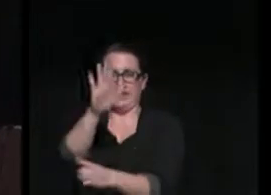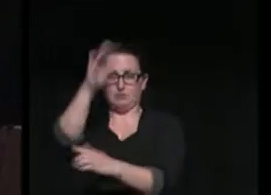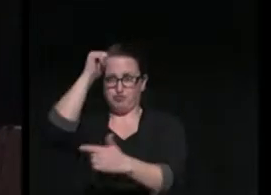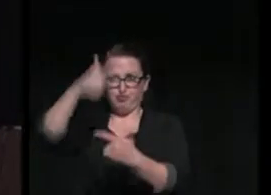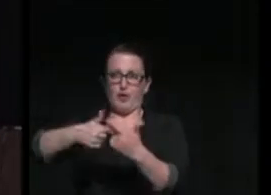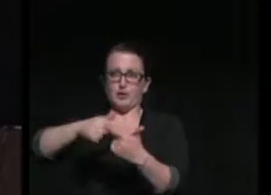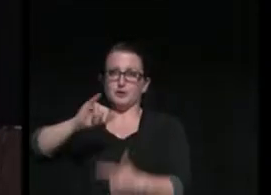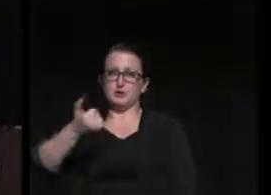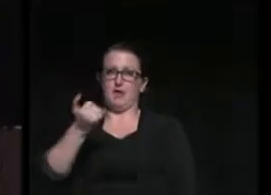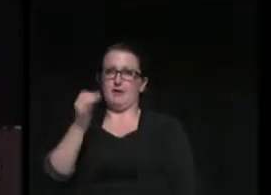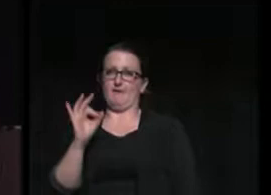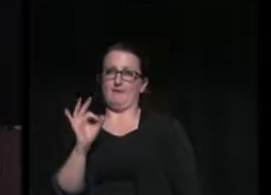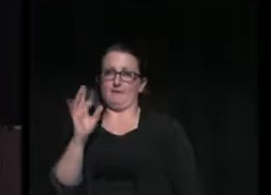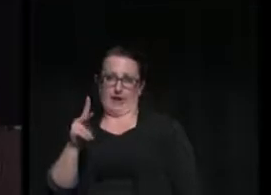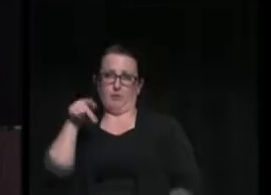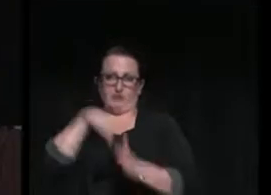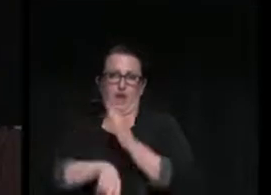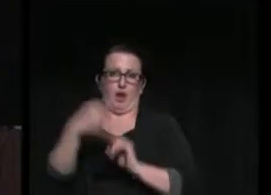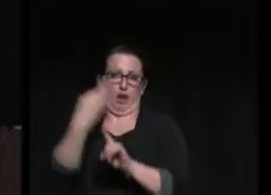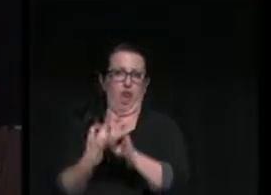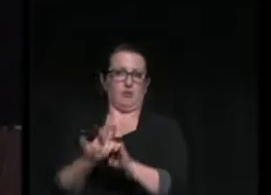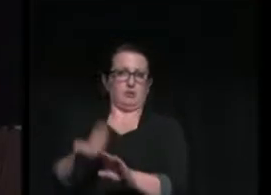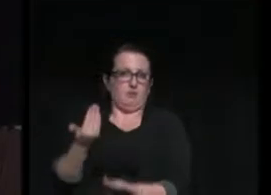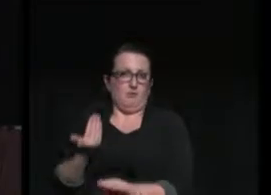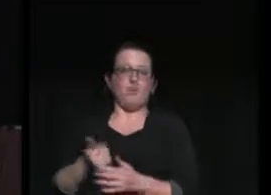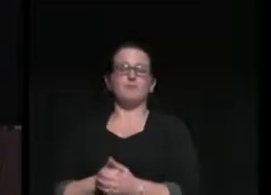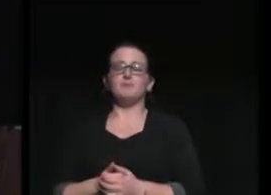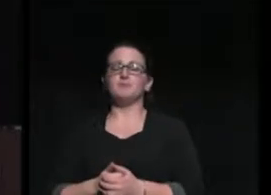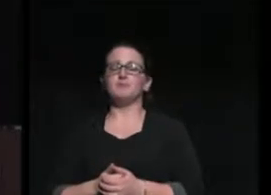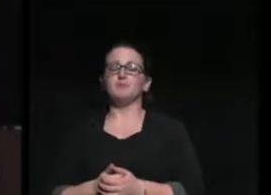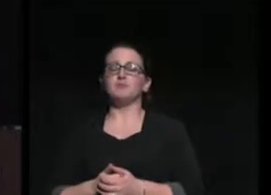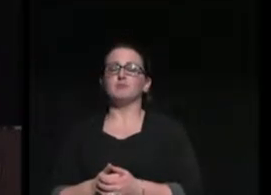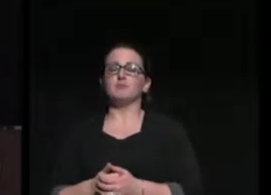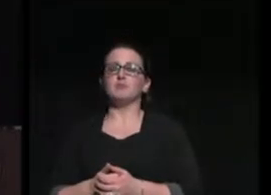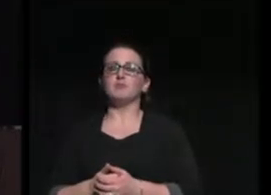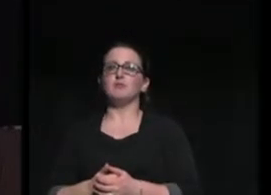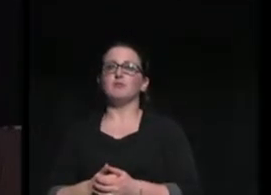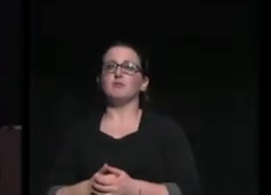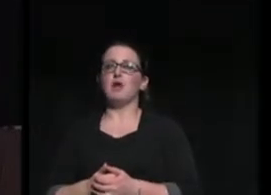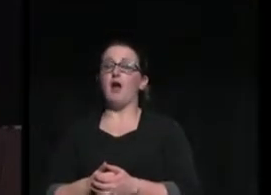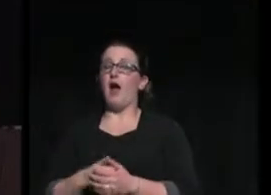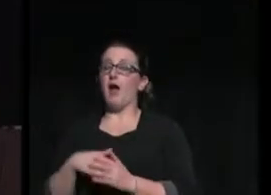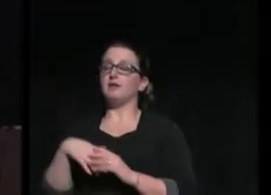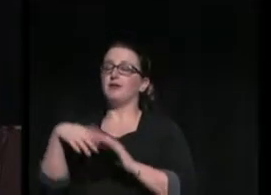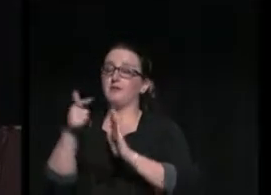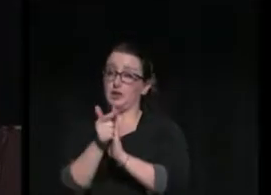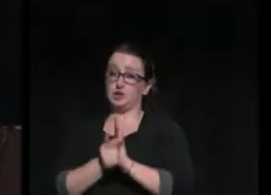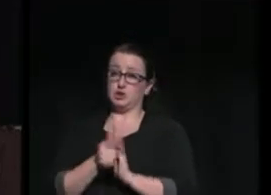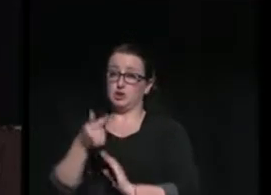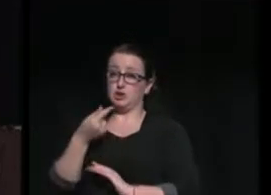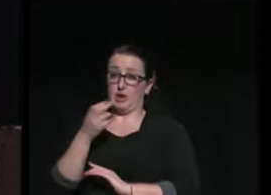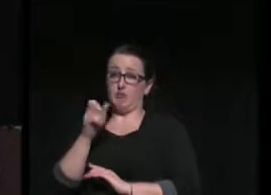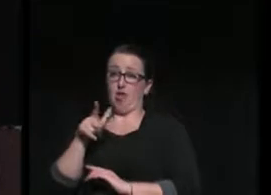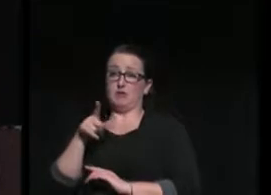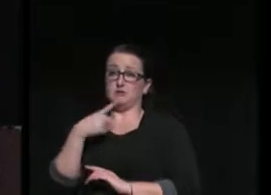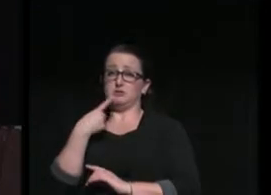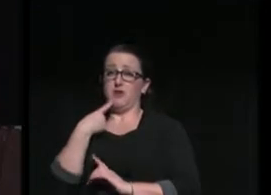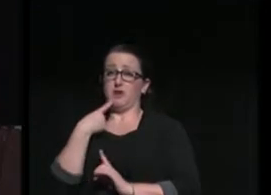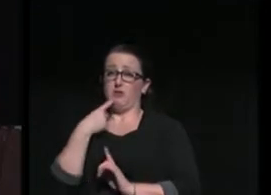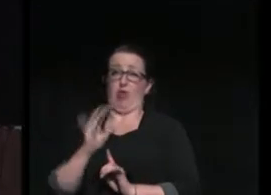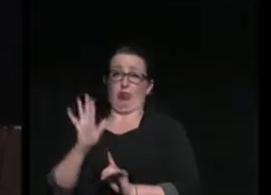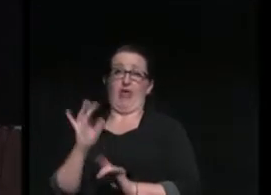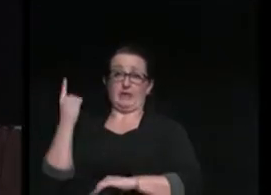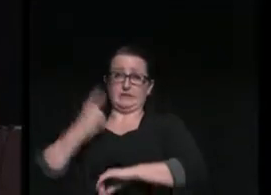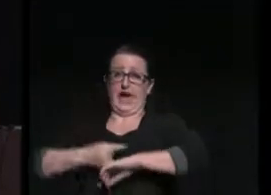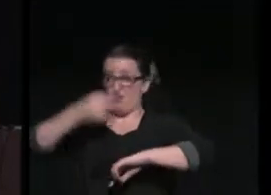killed nine months before. And here is what the Attorney General said on that day, right